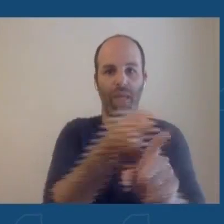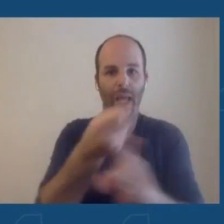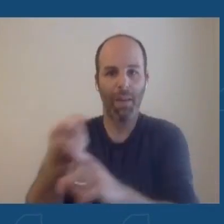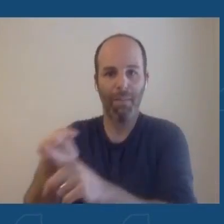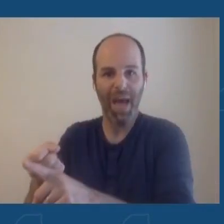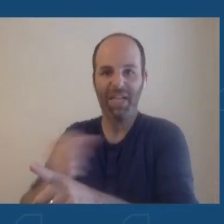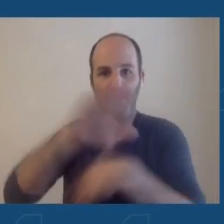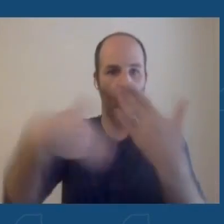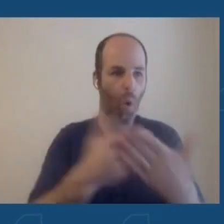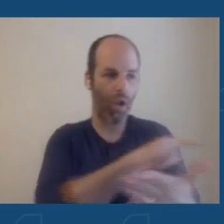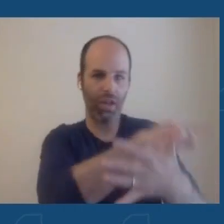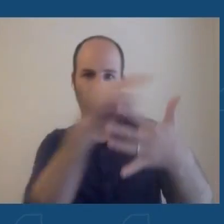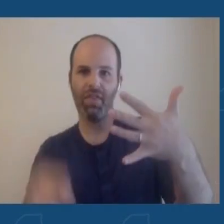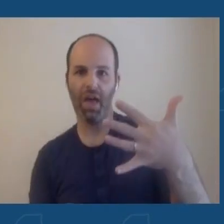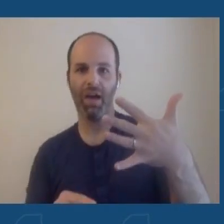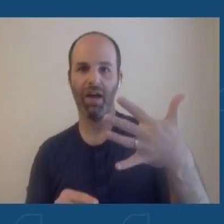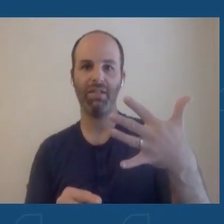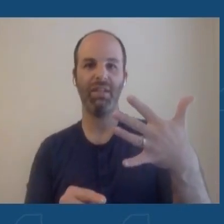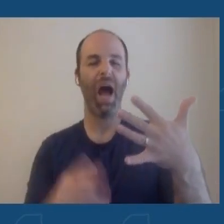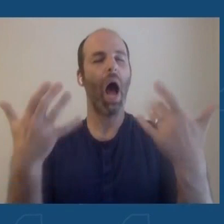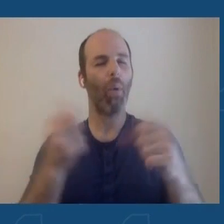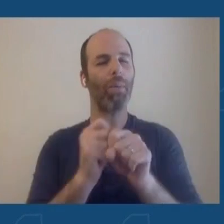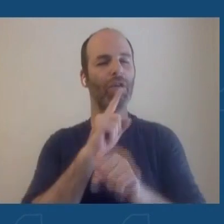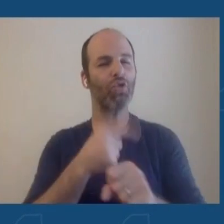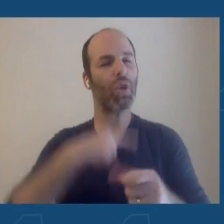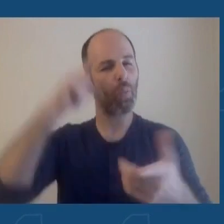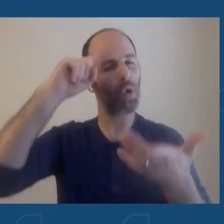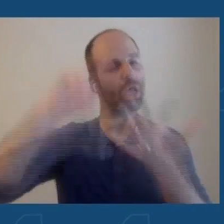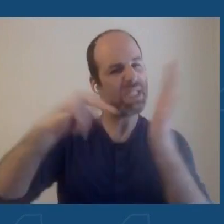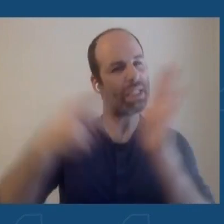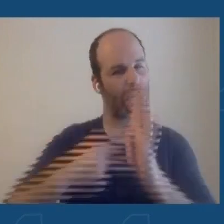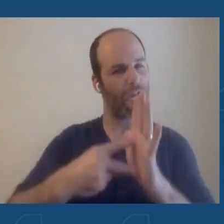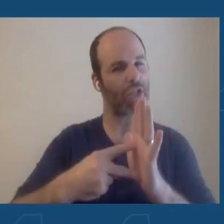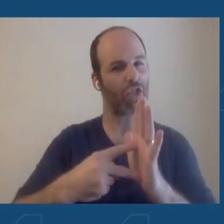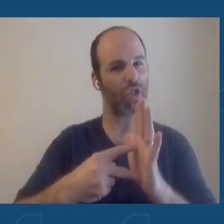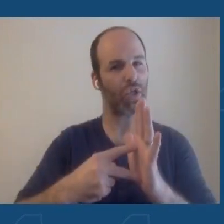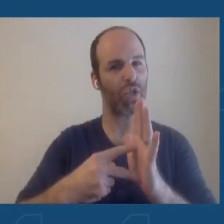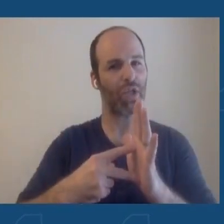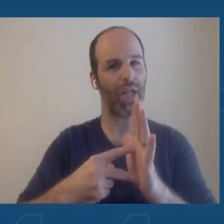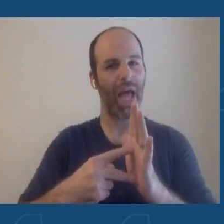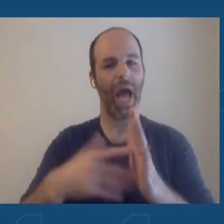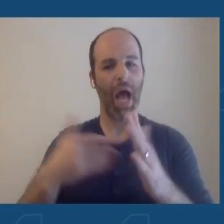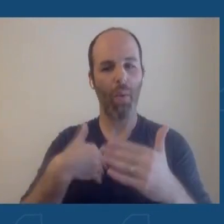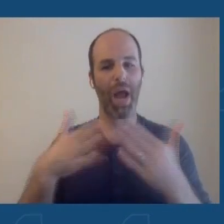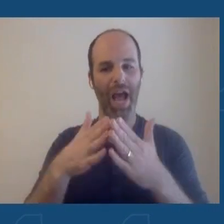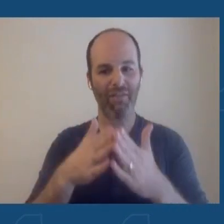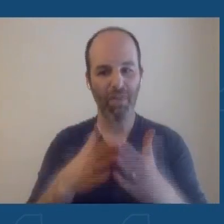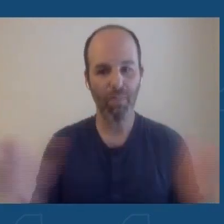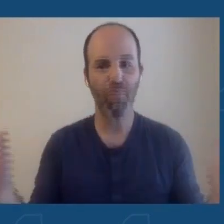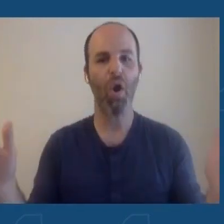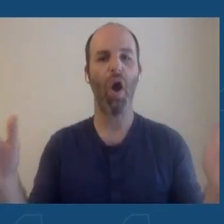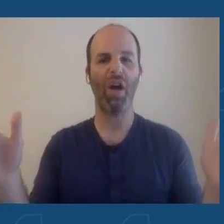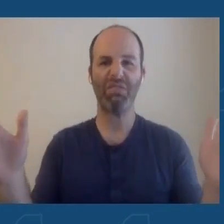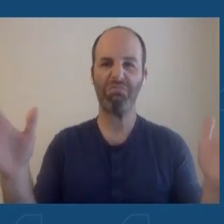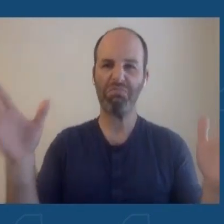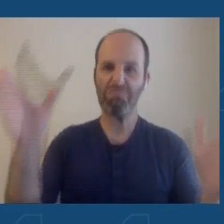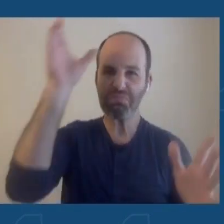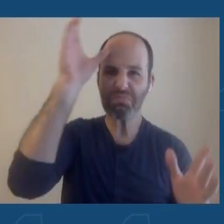I want to make sure that we are very intentional about this, that we have a broad scope to what we're doing, but also to have a